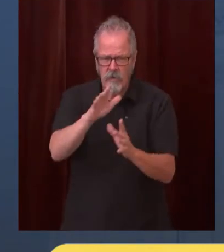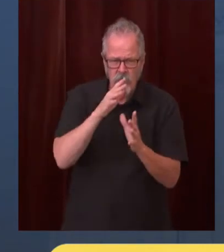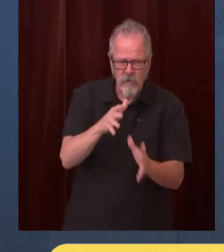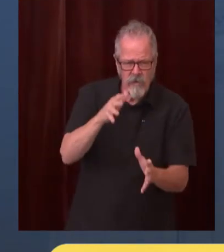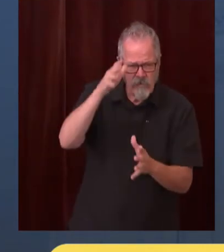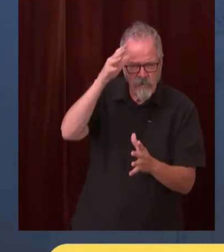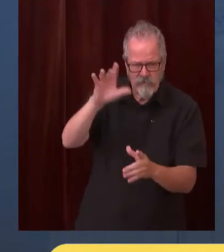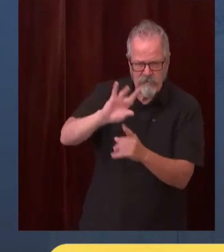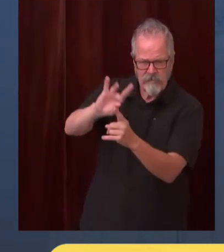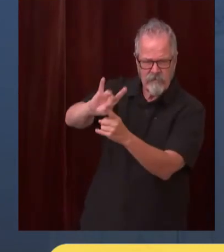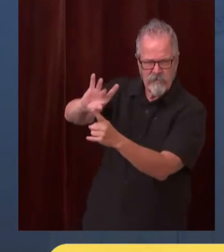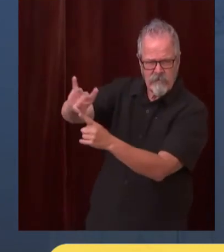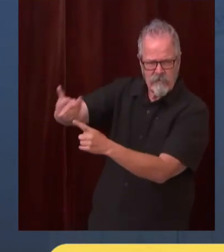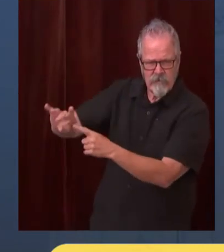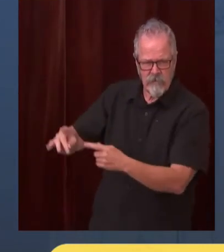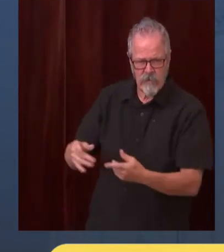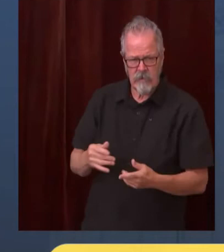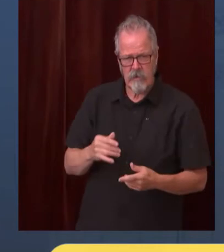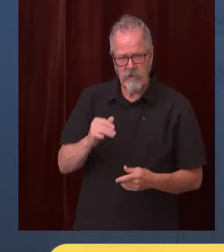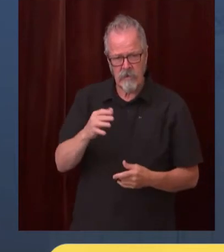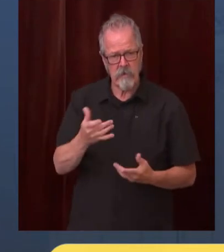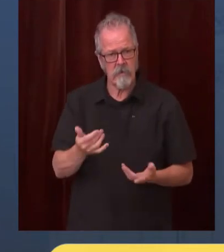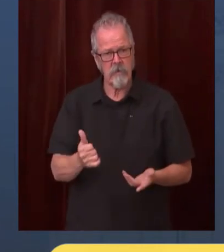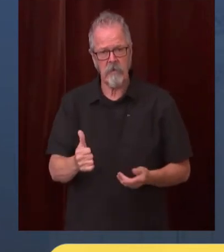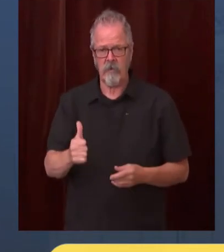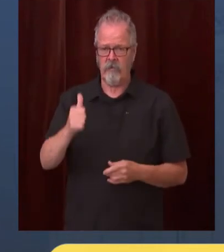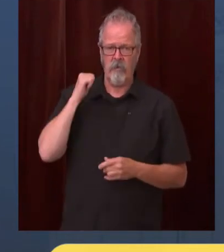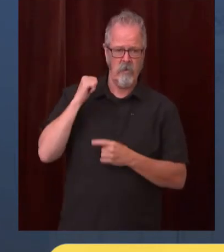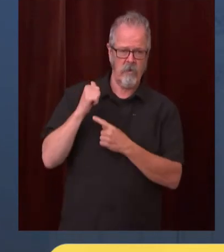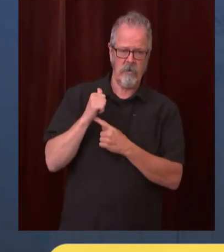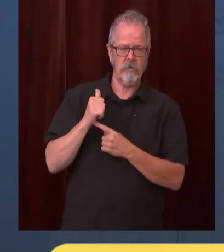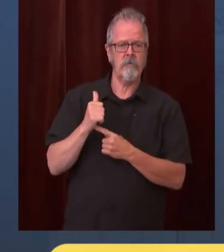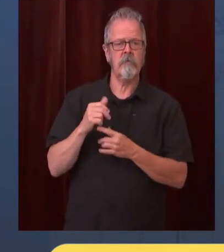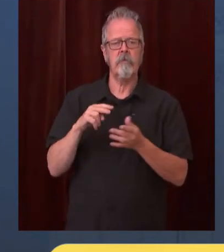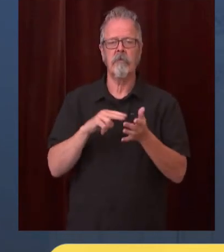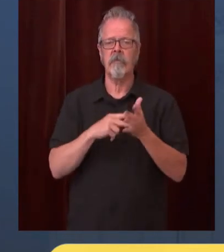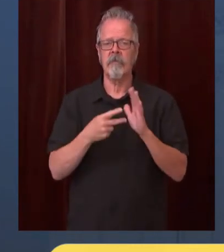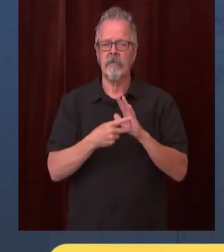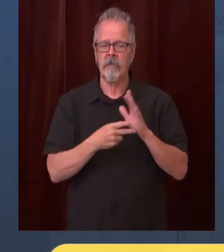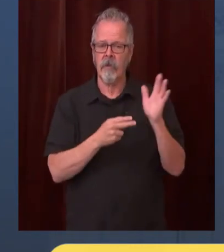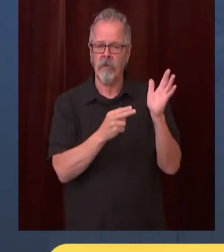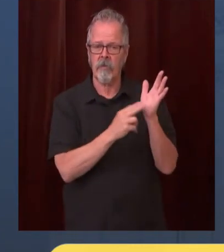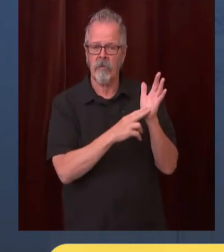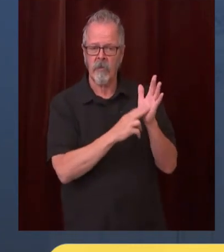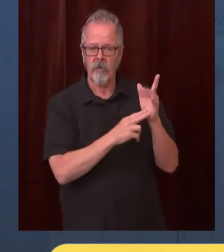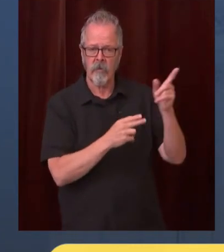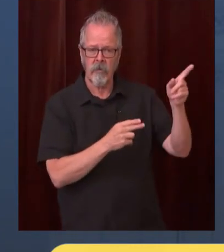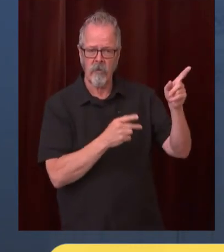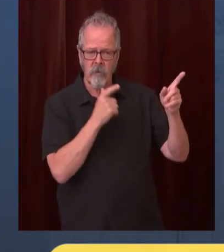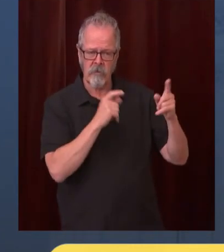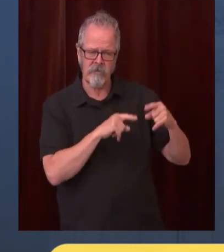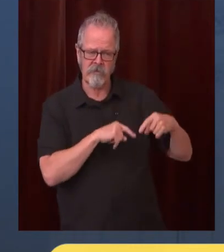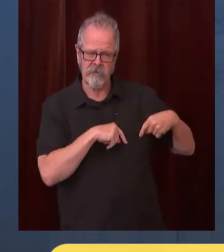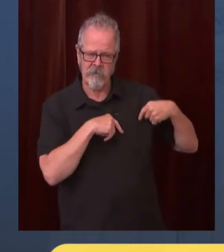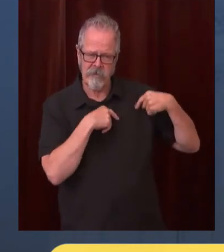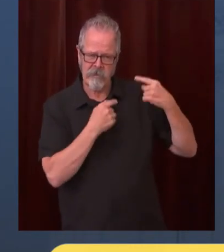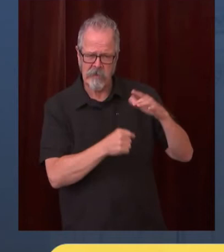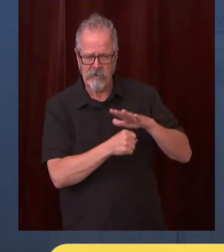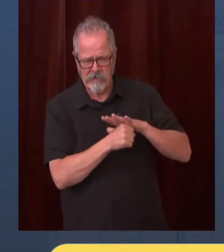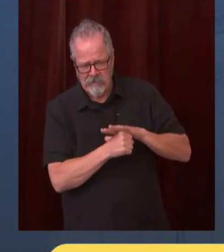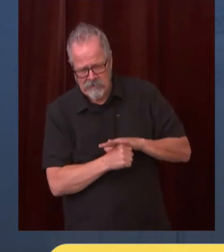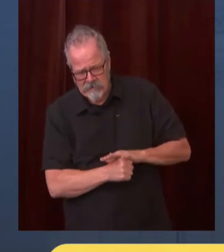who have been under this incredible stress for the last year and a half we have to explain more to their families